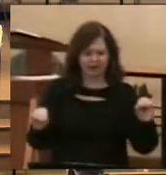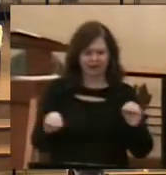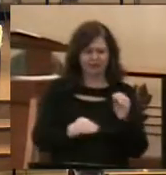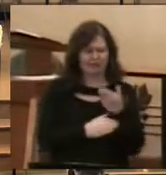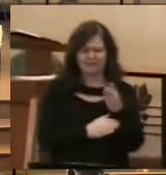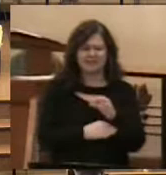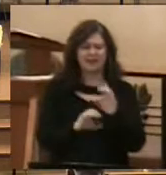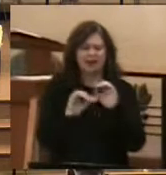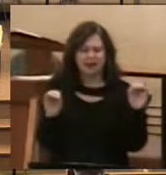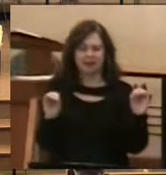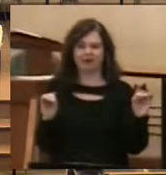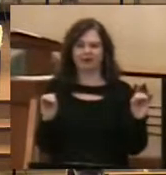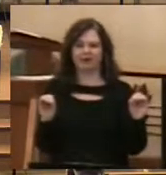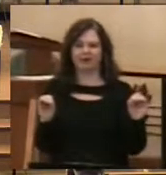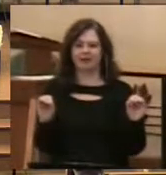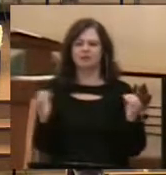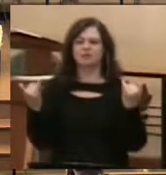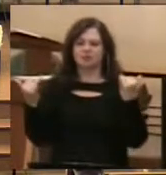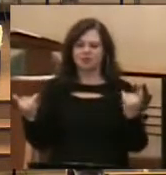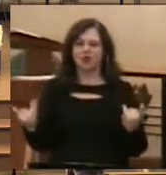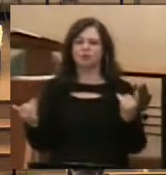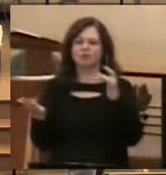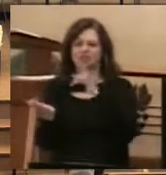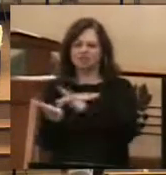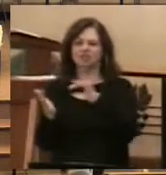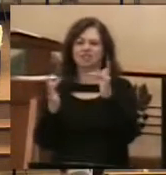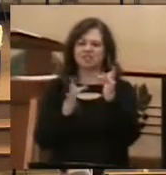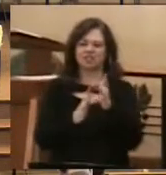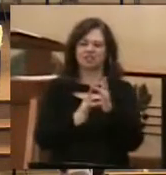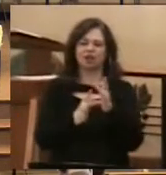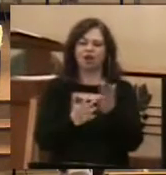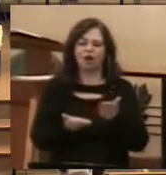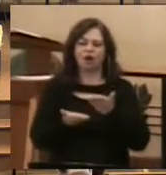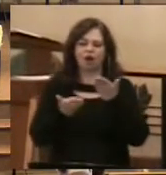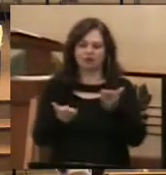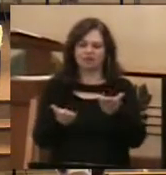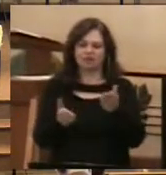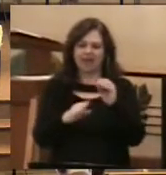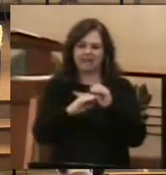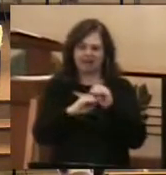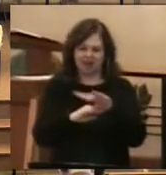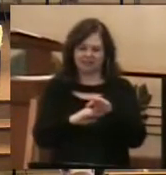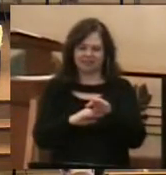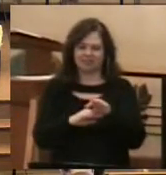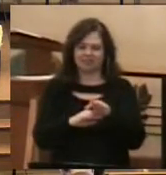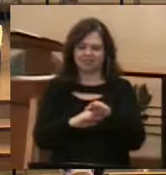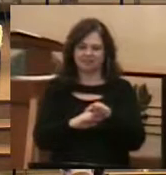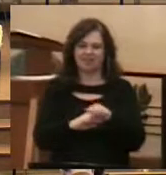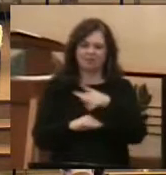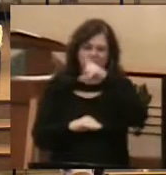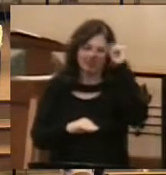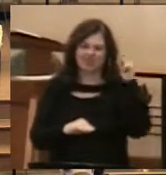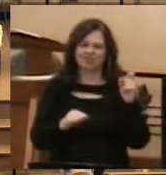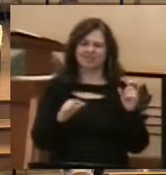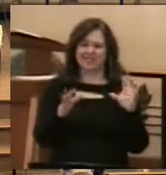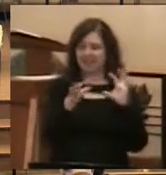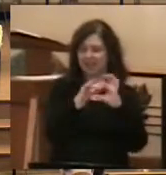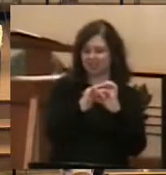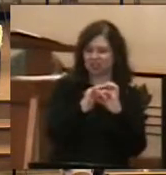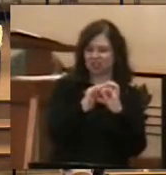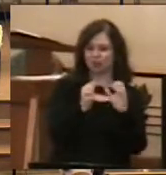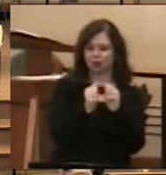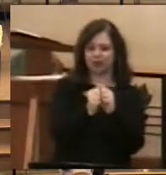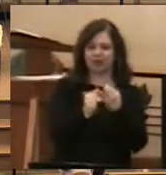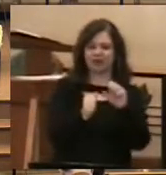it makes sense that when Jesus offers a word of advice, because there is relationship there, because